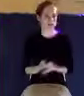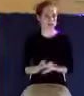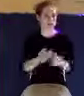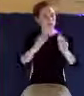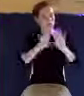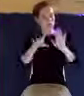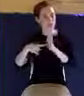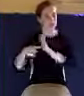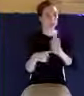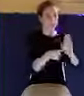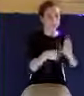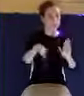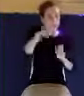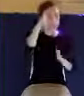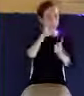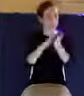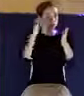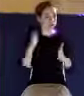is you overcome the world.